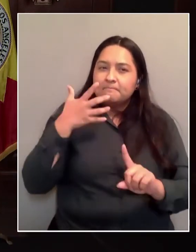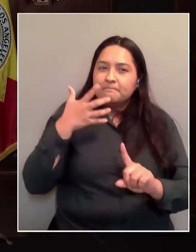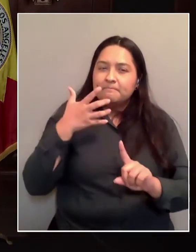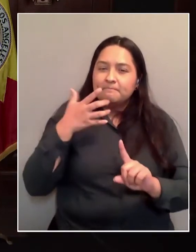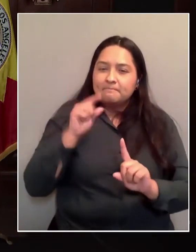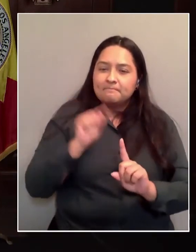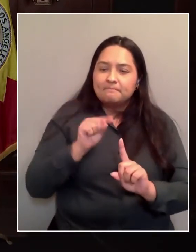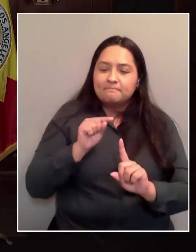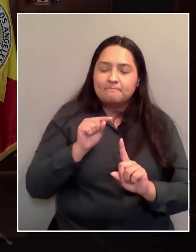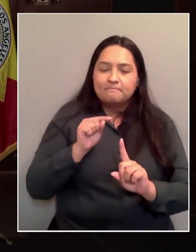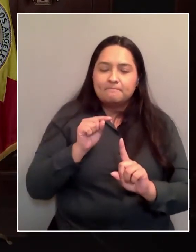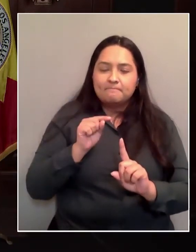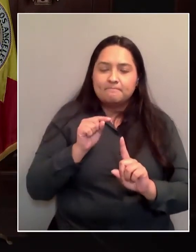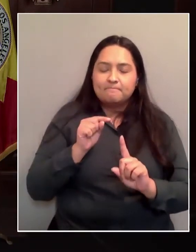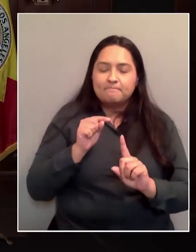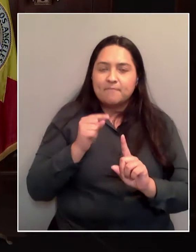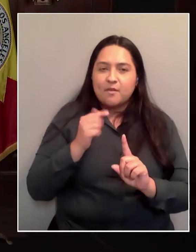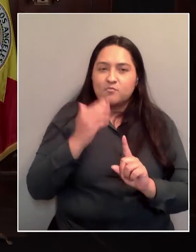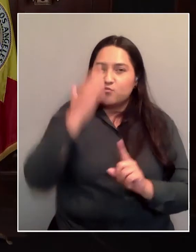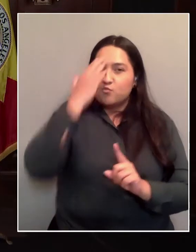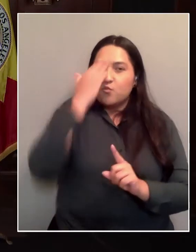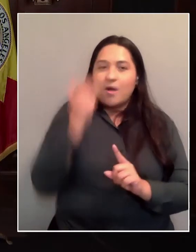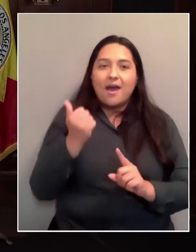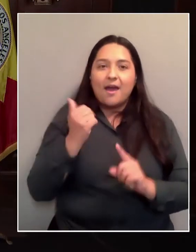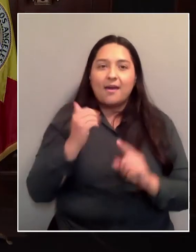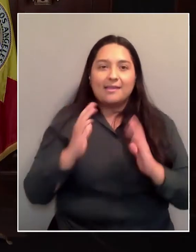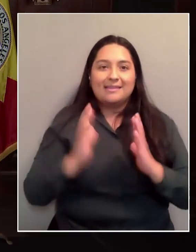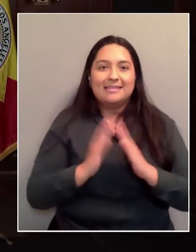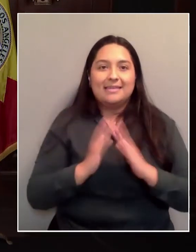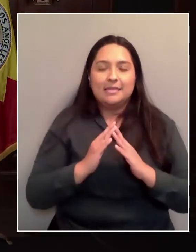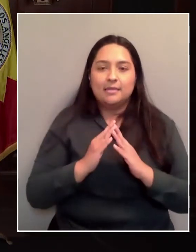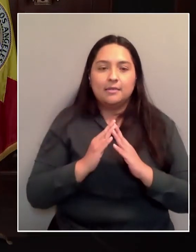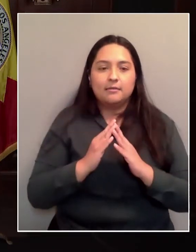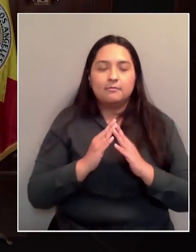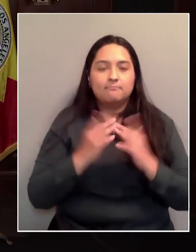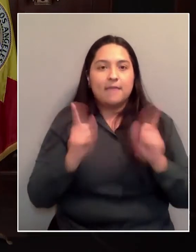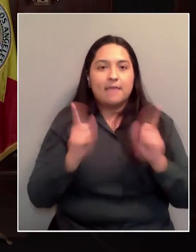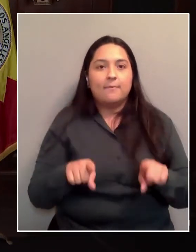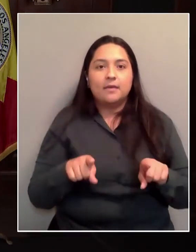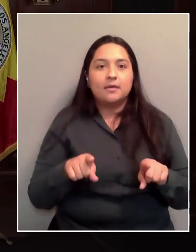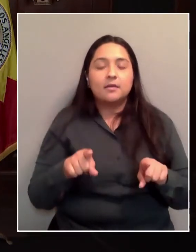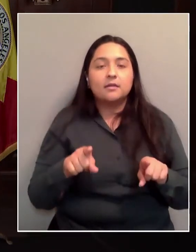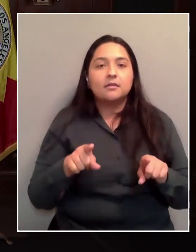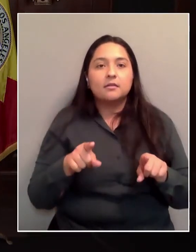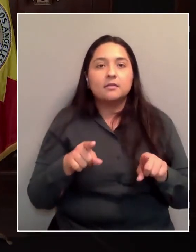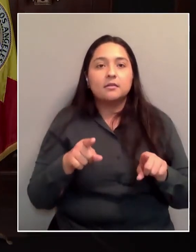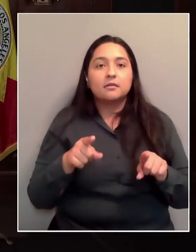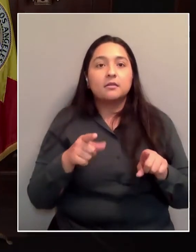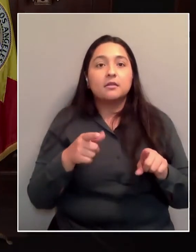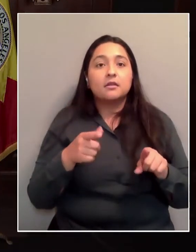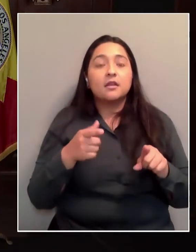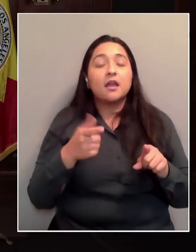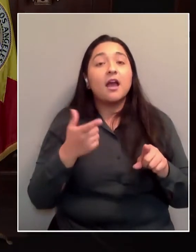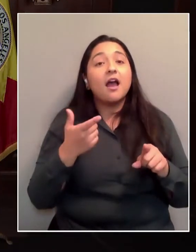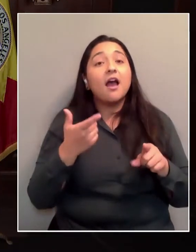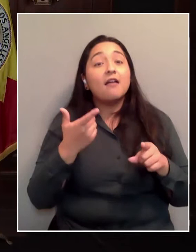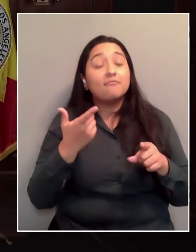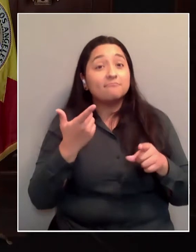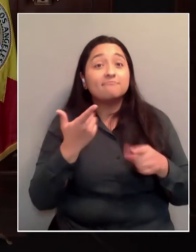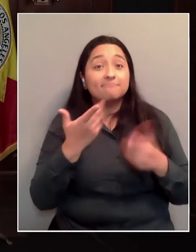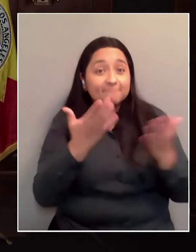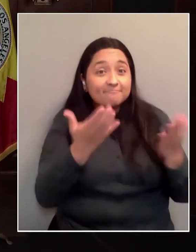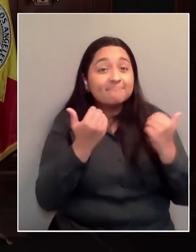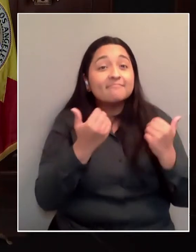put the city in this whiplash position of of going from trying to persuade people look we're not the county you can still get first